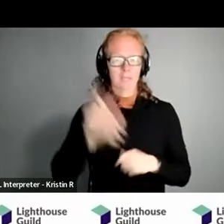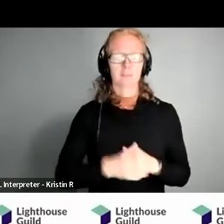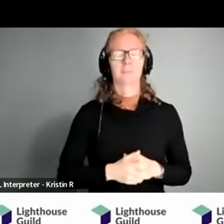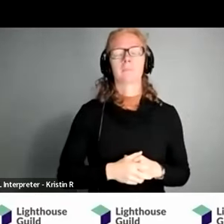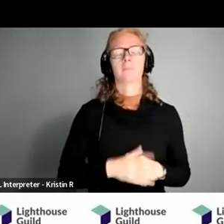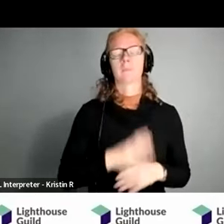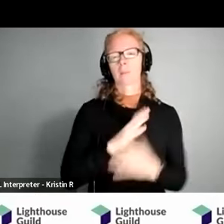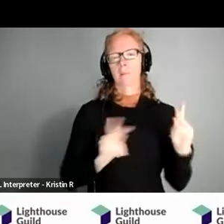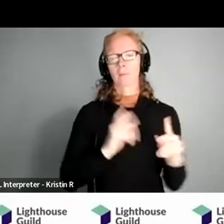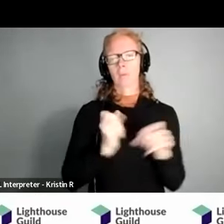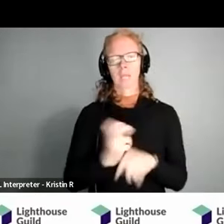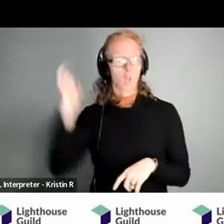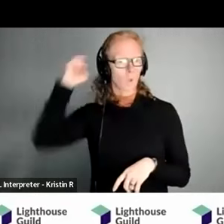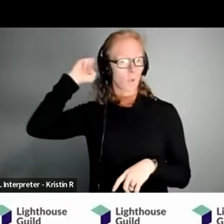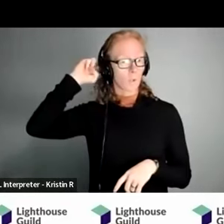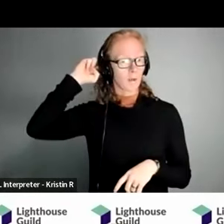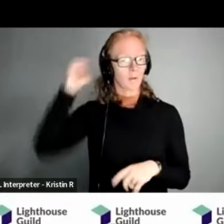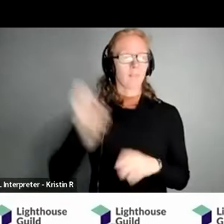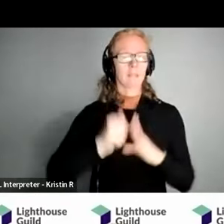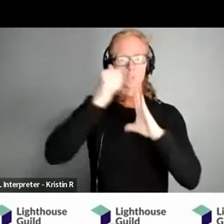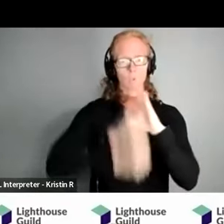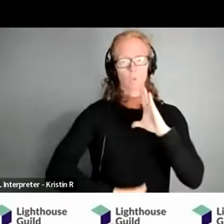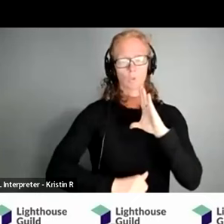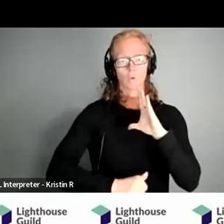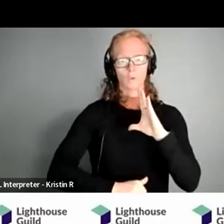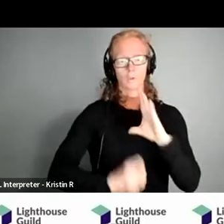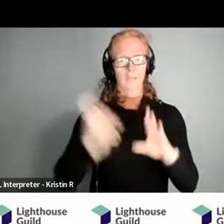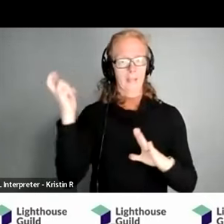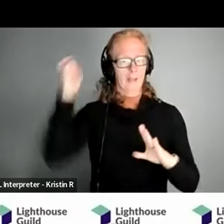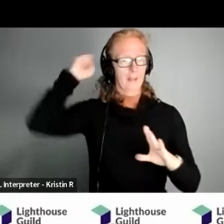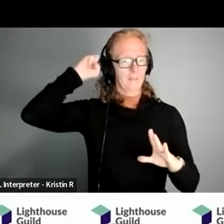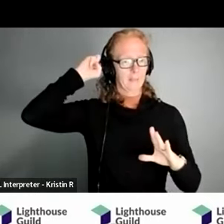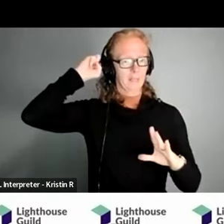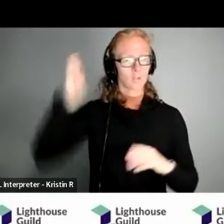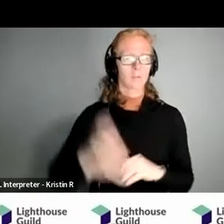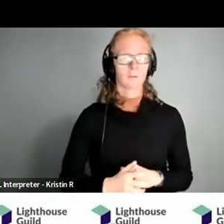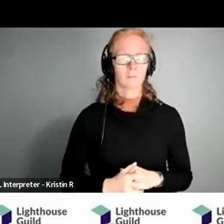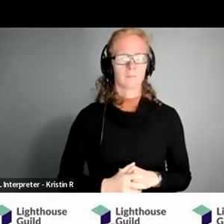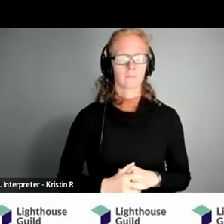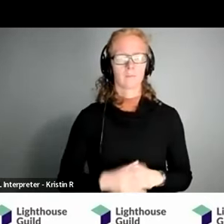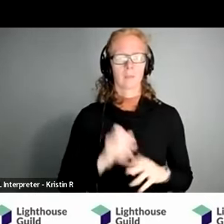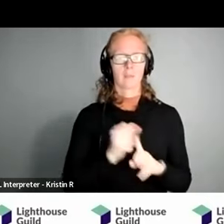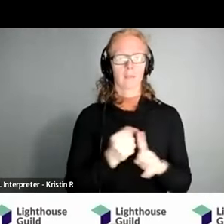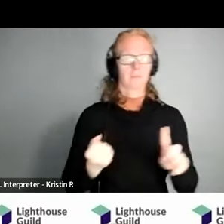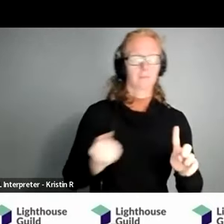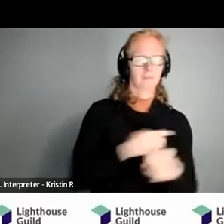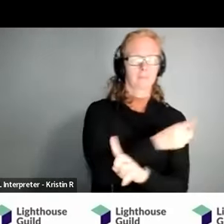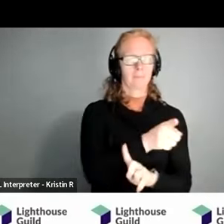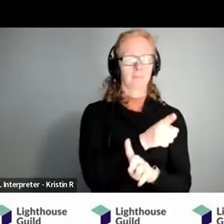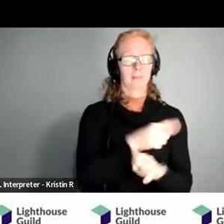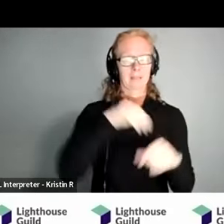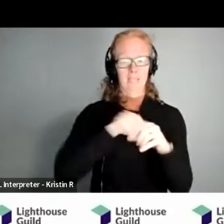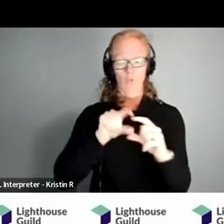who are actually getting cochlear implants which is the surgical uh implantation uh that bypasses the inner ear for a